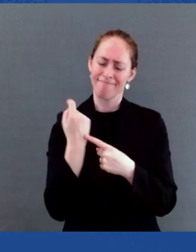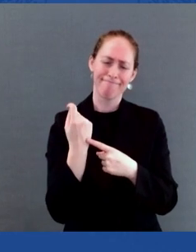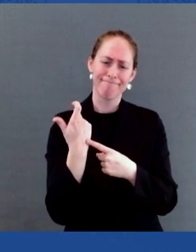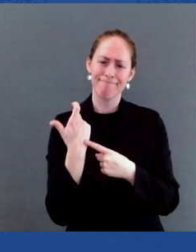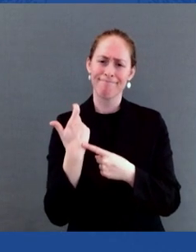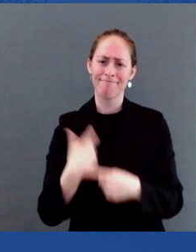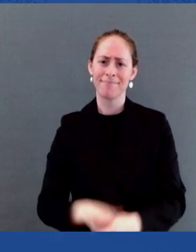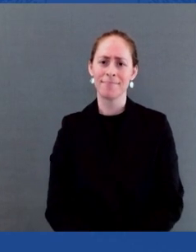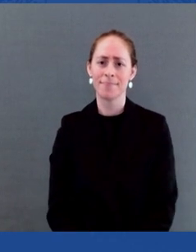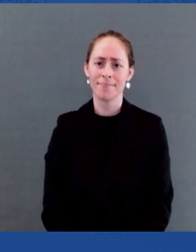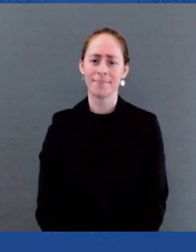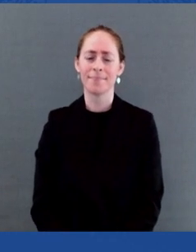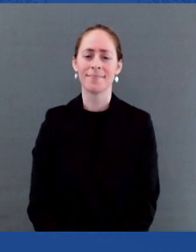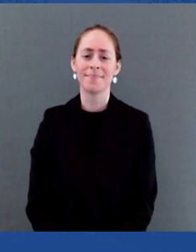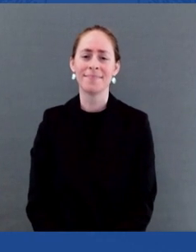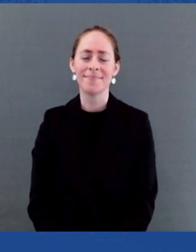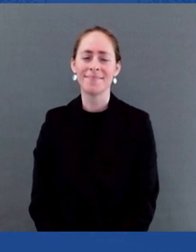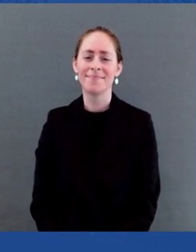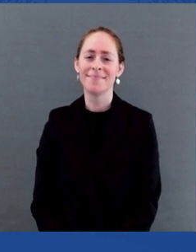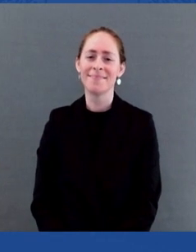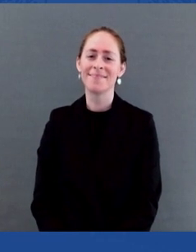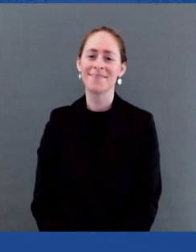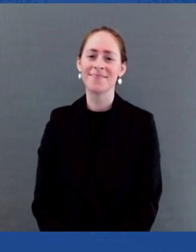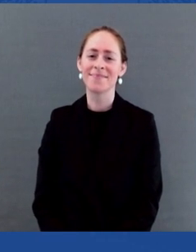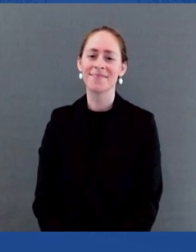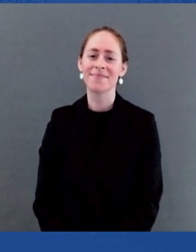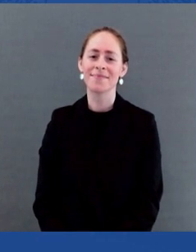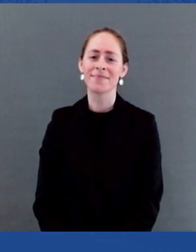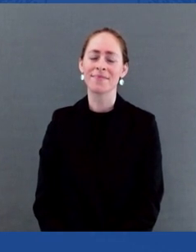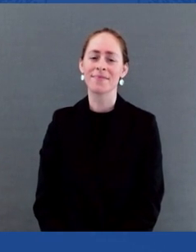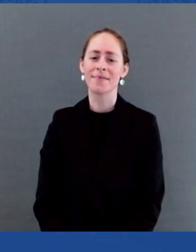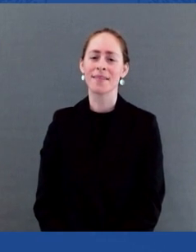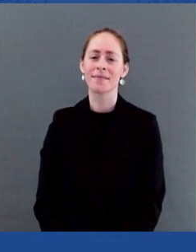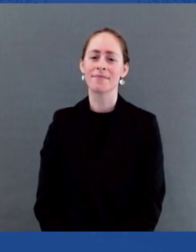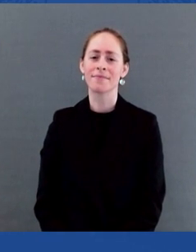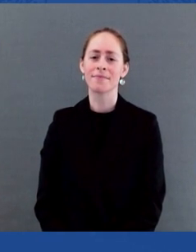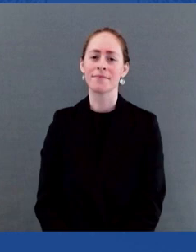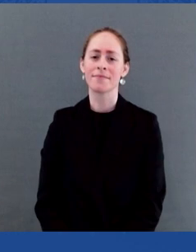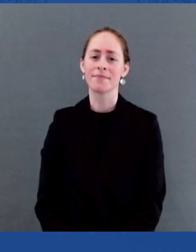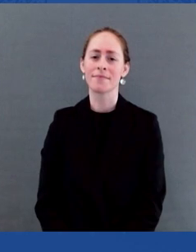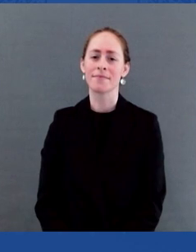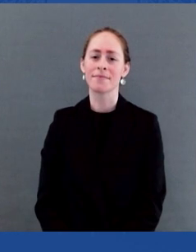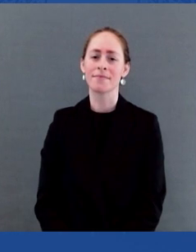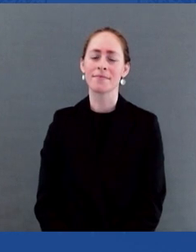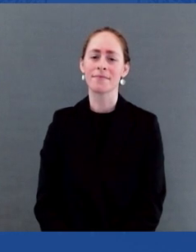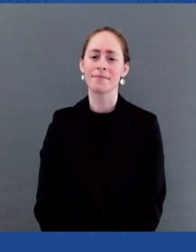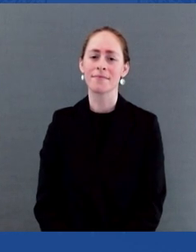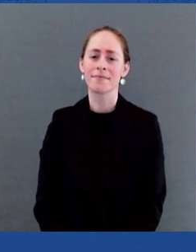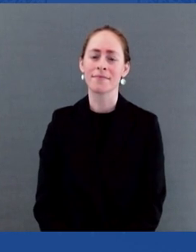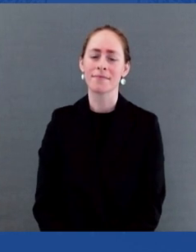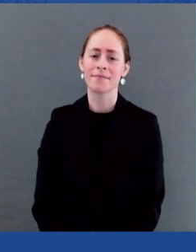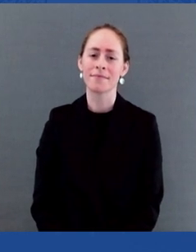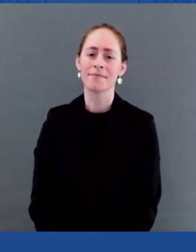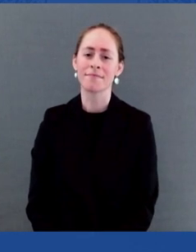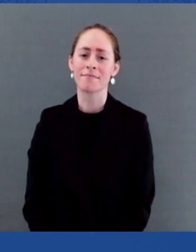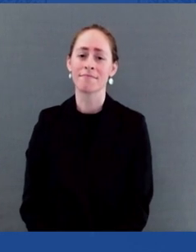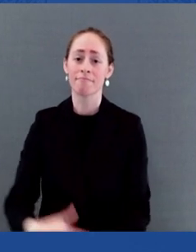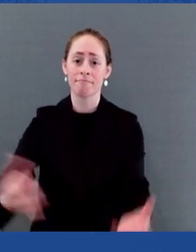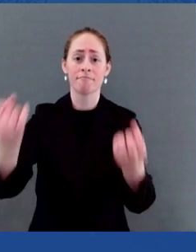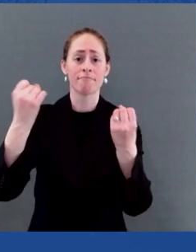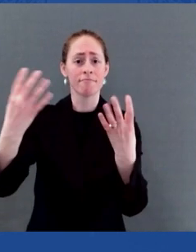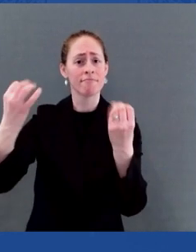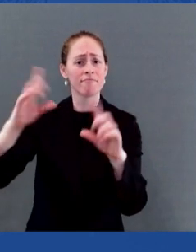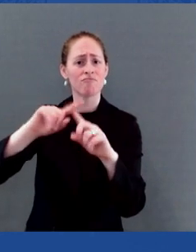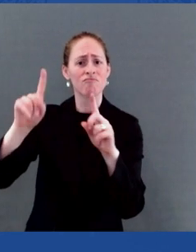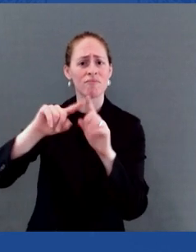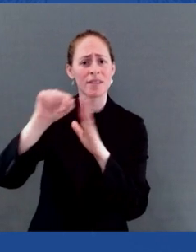In particular, there's still a large number of states that have HIV criminalization laws that do not reflect